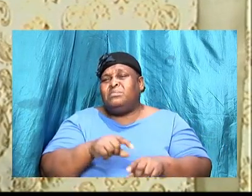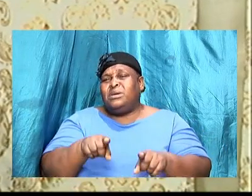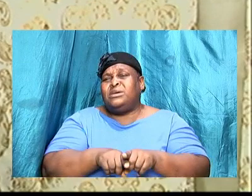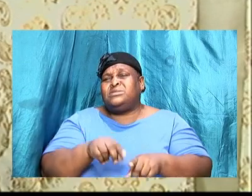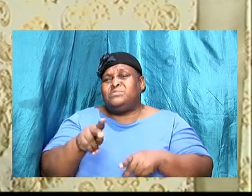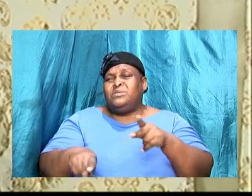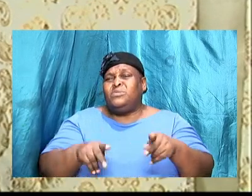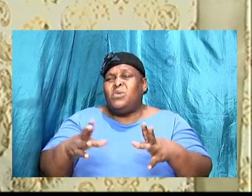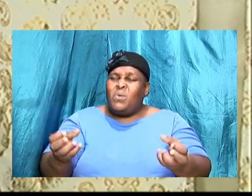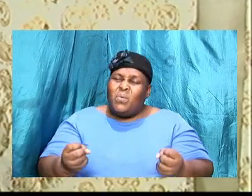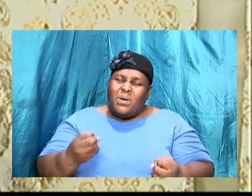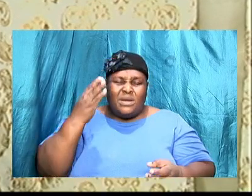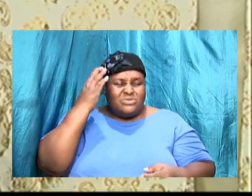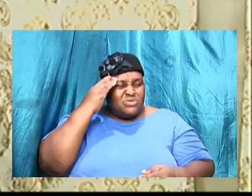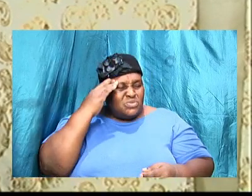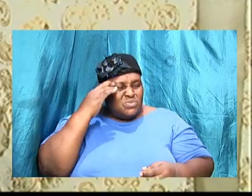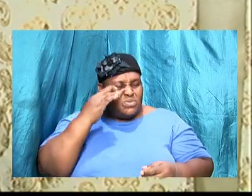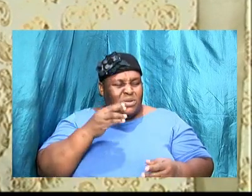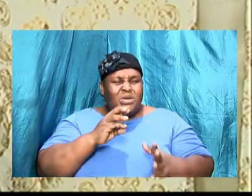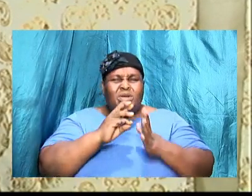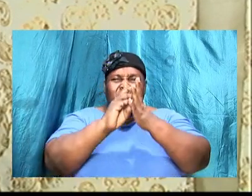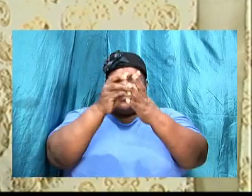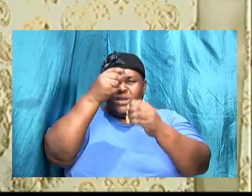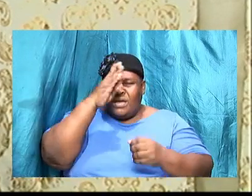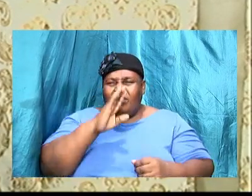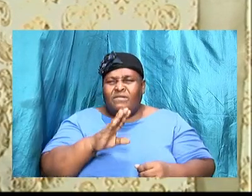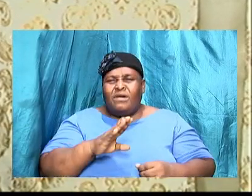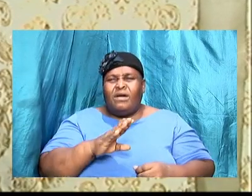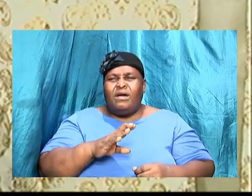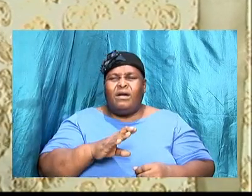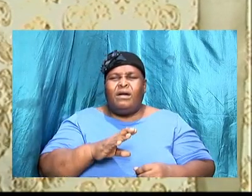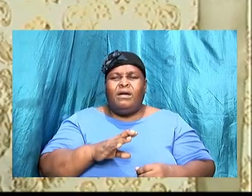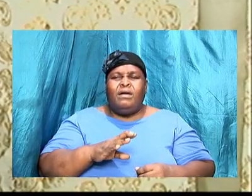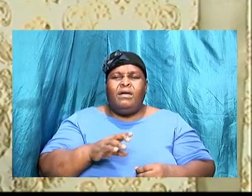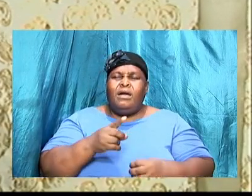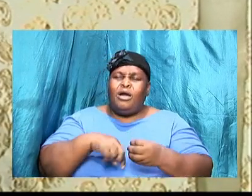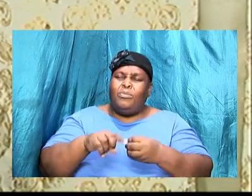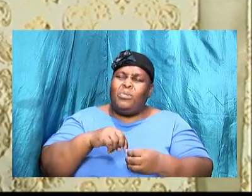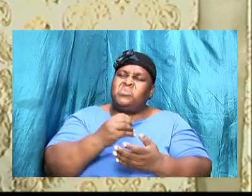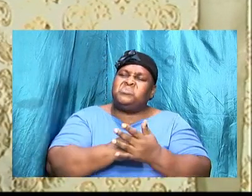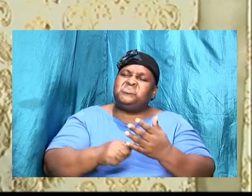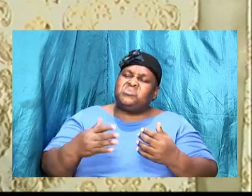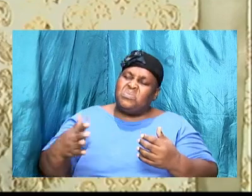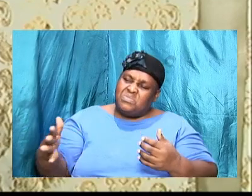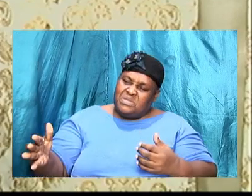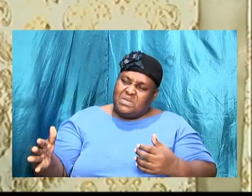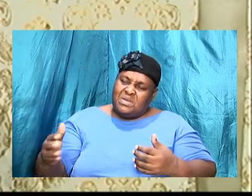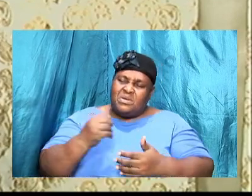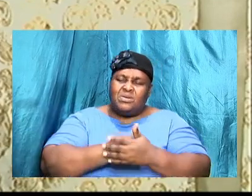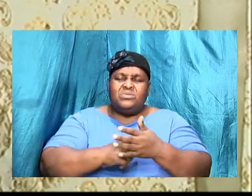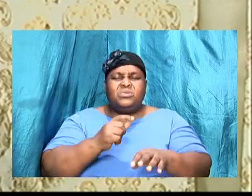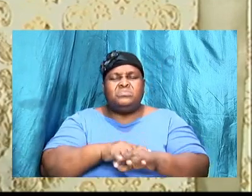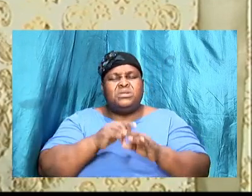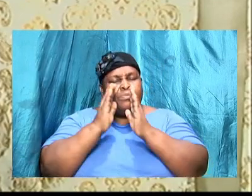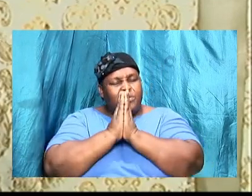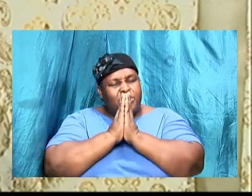to know the will of God as it pertains to something because sometimes we pray and we don't get the answer